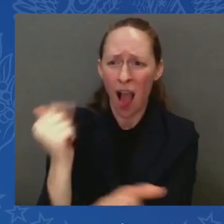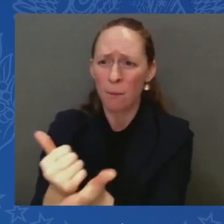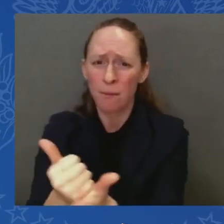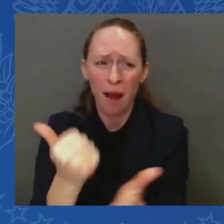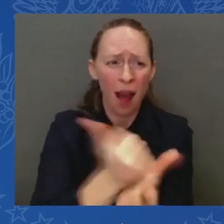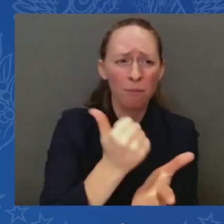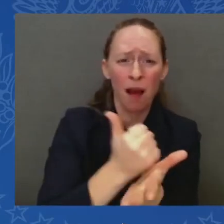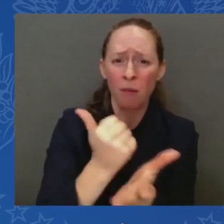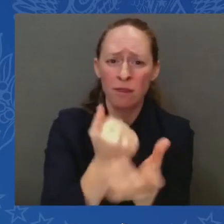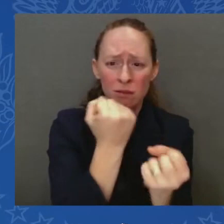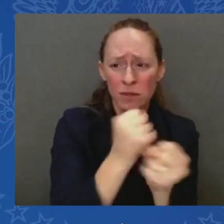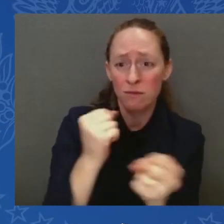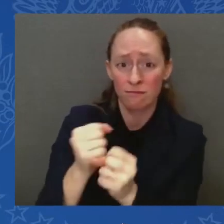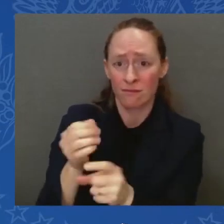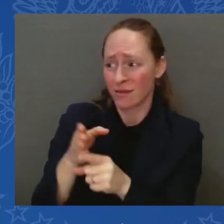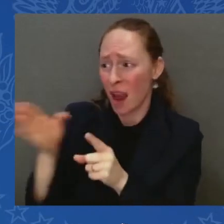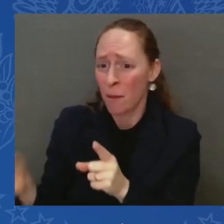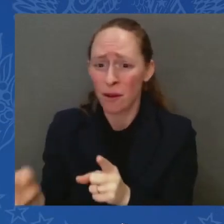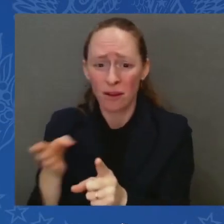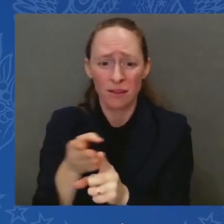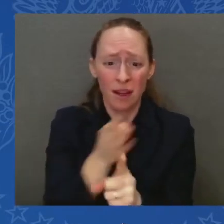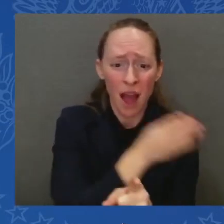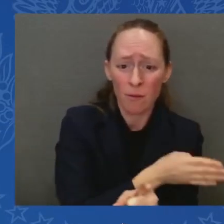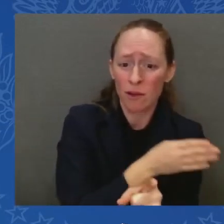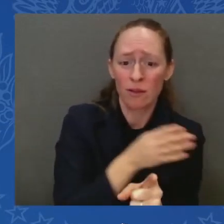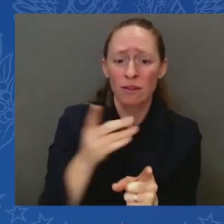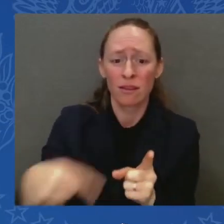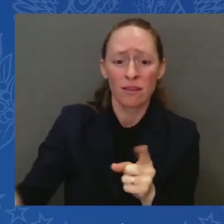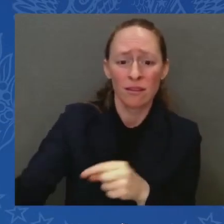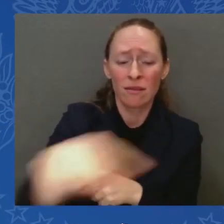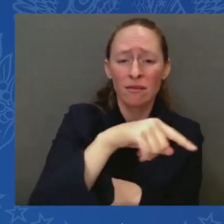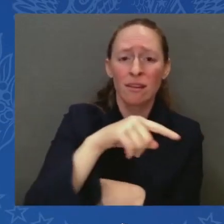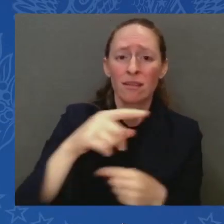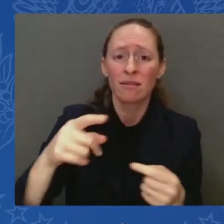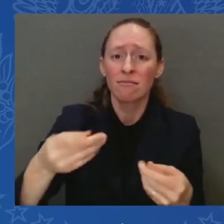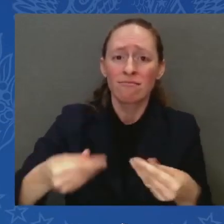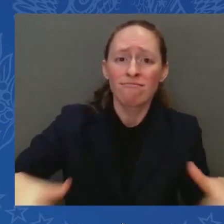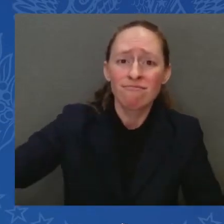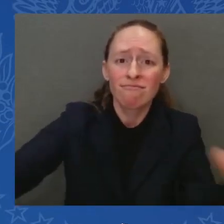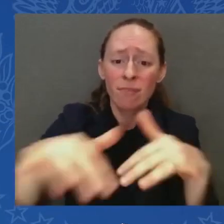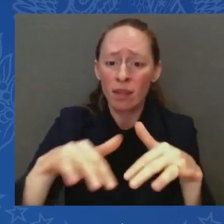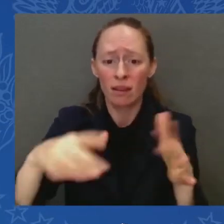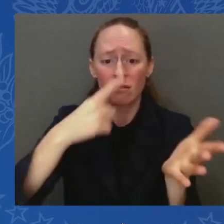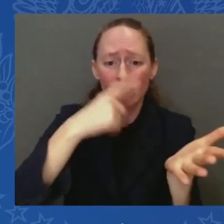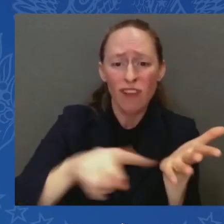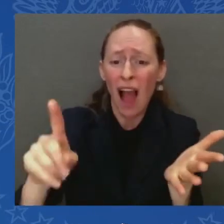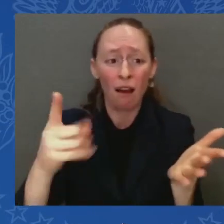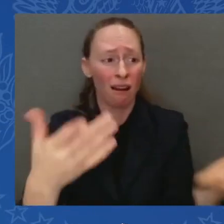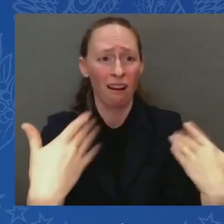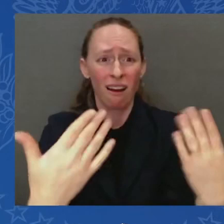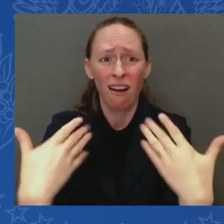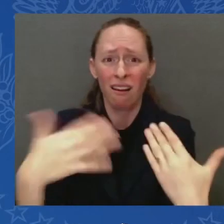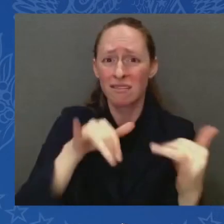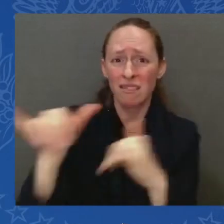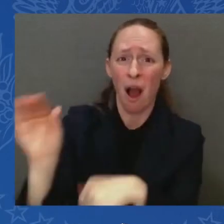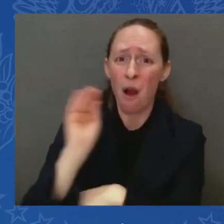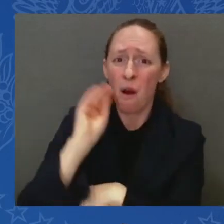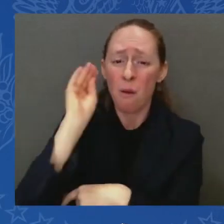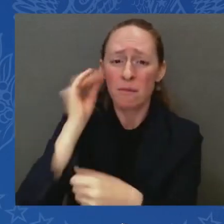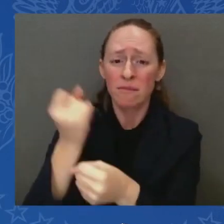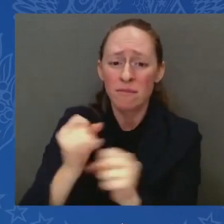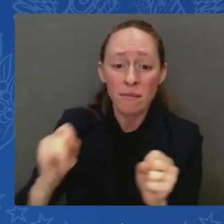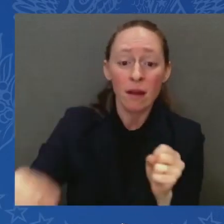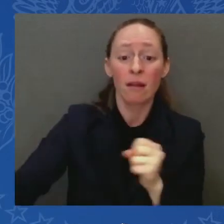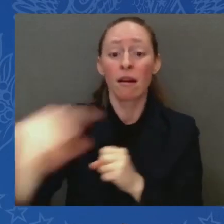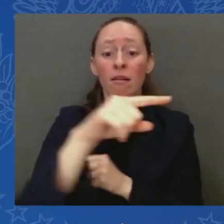to shelter survivors. Retired soldiers running into danger once again, civilian medics flying across